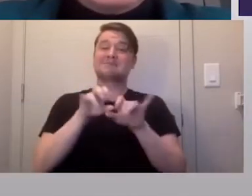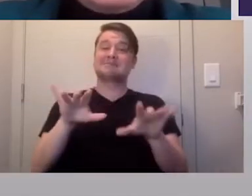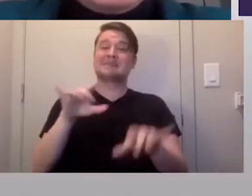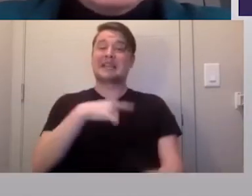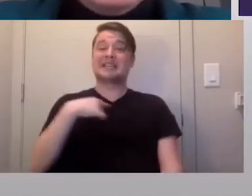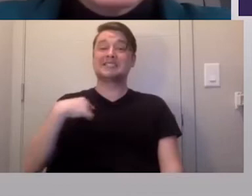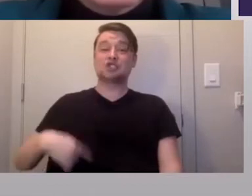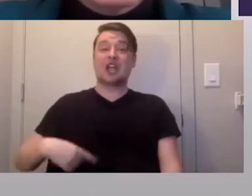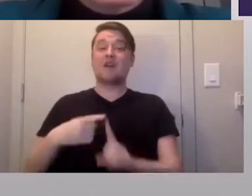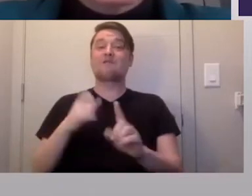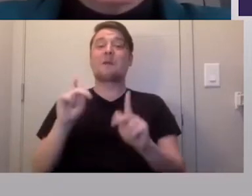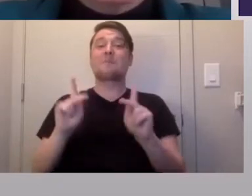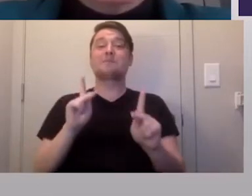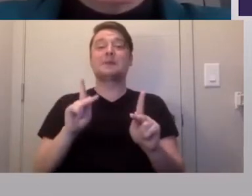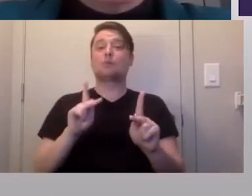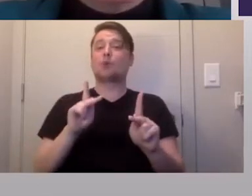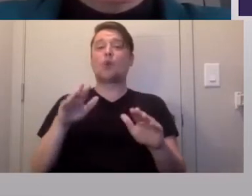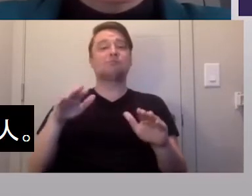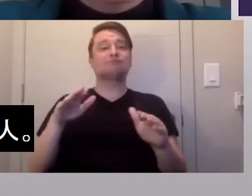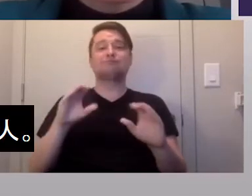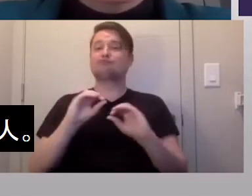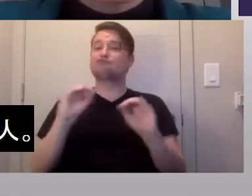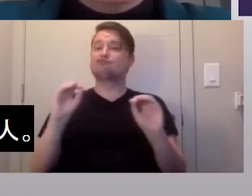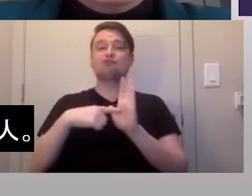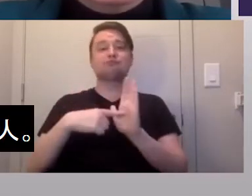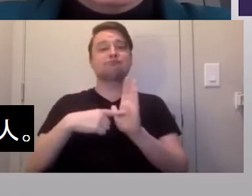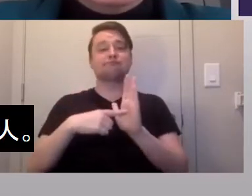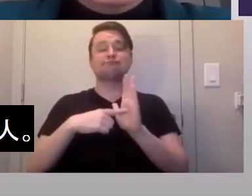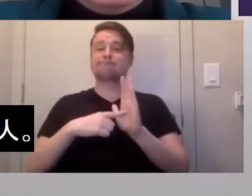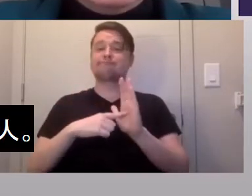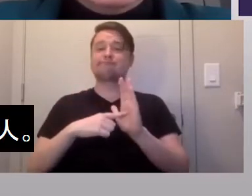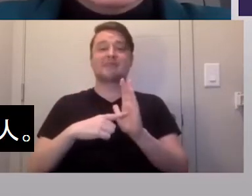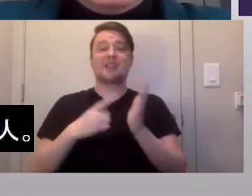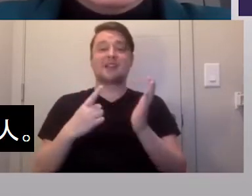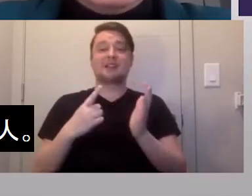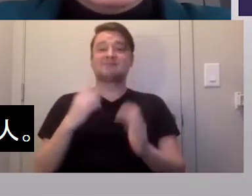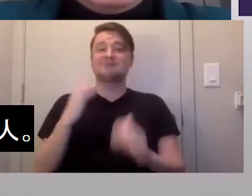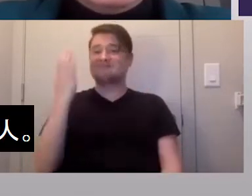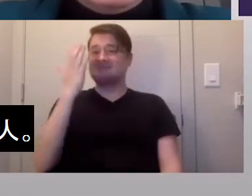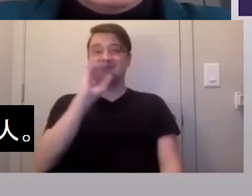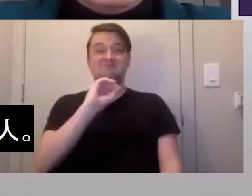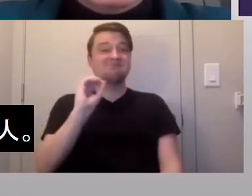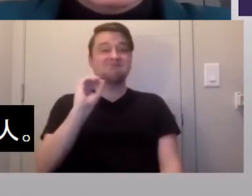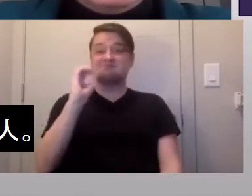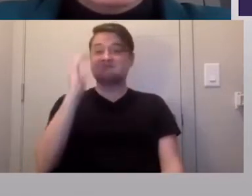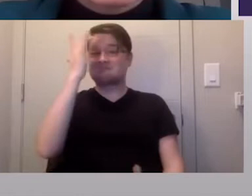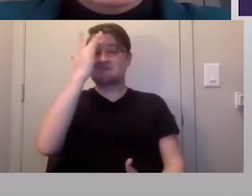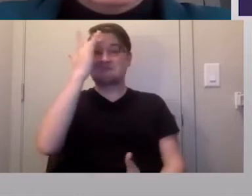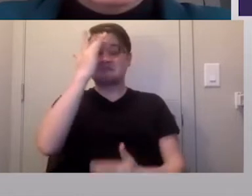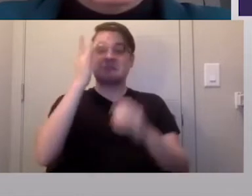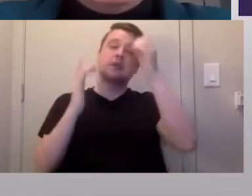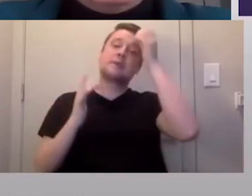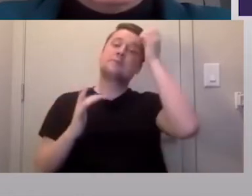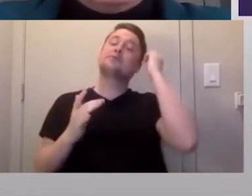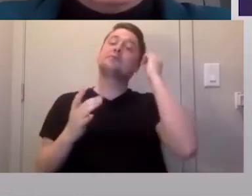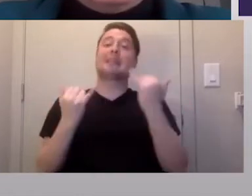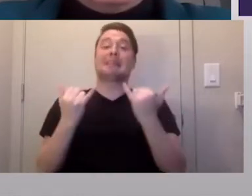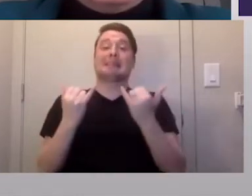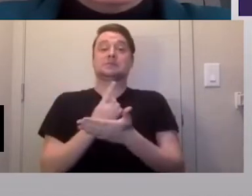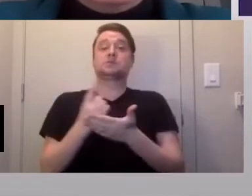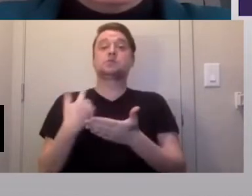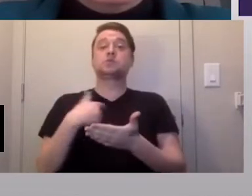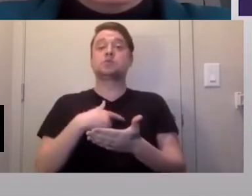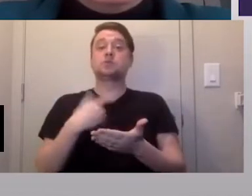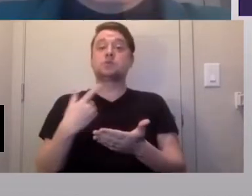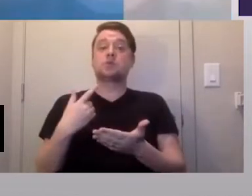were from people who didn't show signs or symptoms of seeming ill or sick. And as of earlier this week, we are